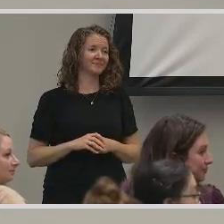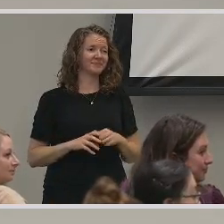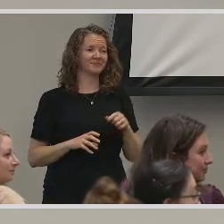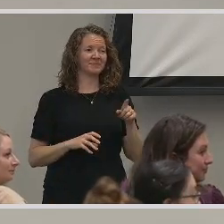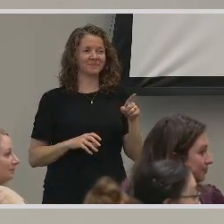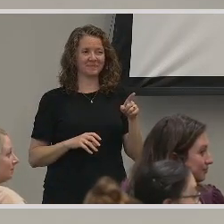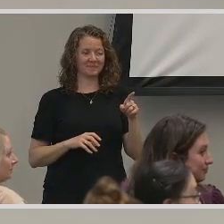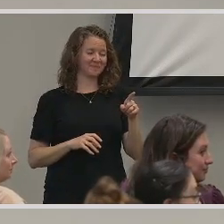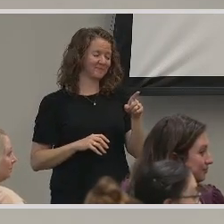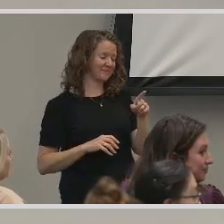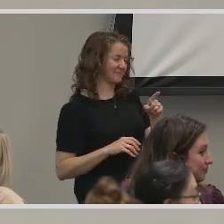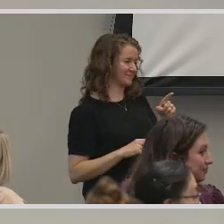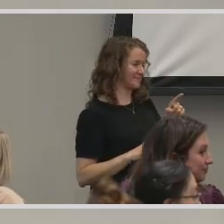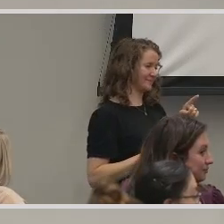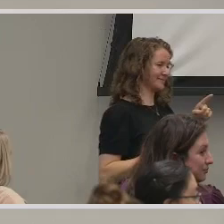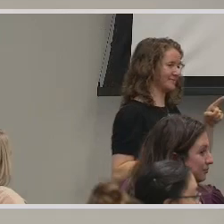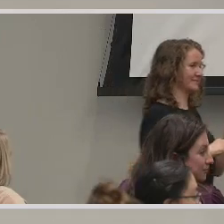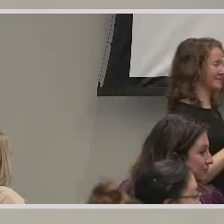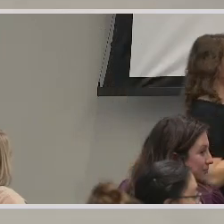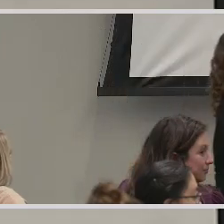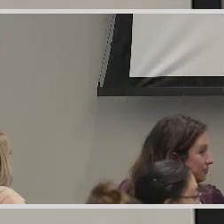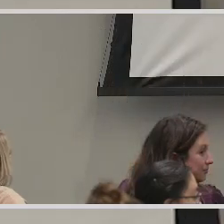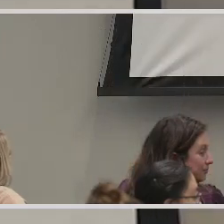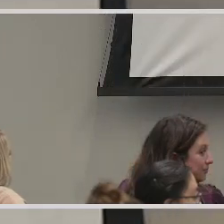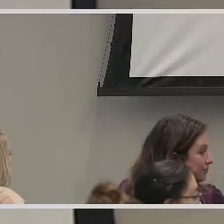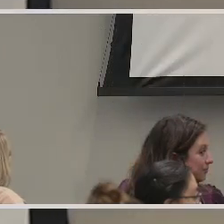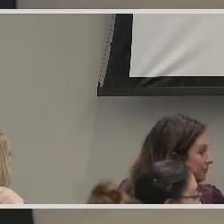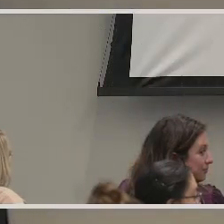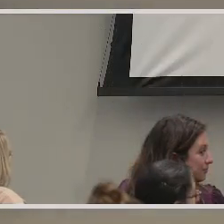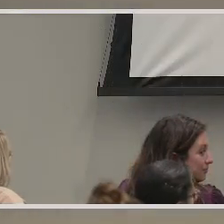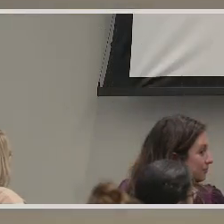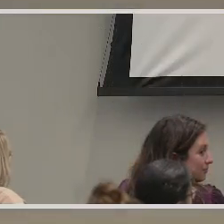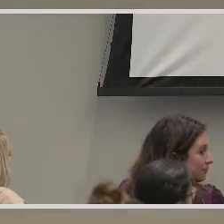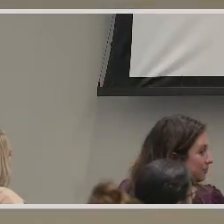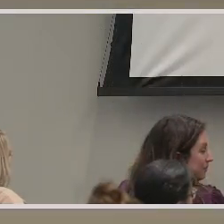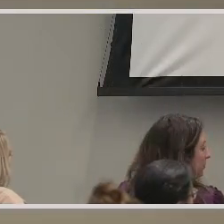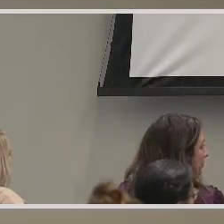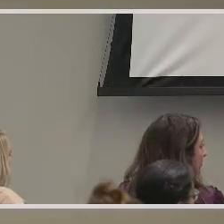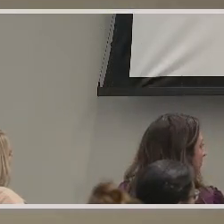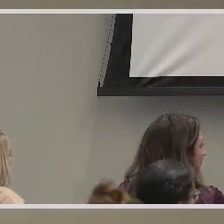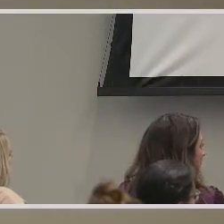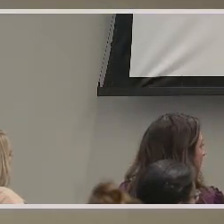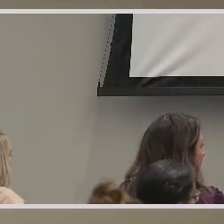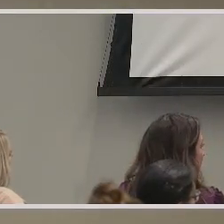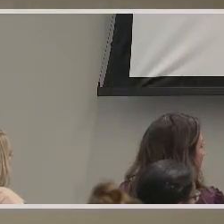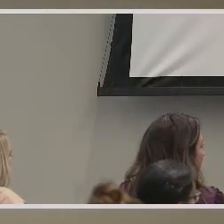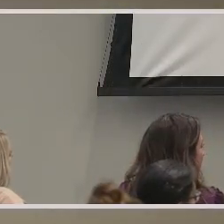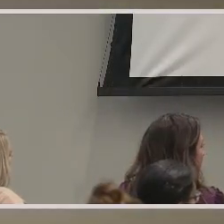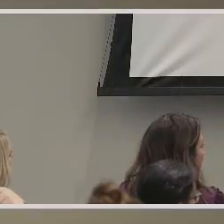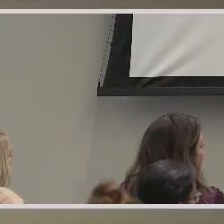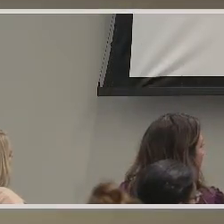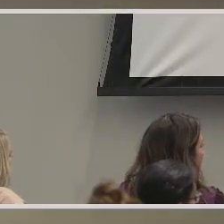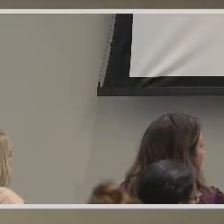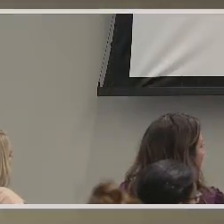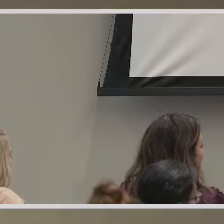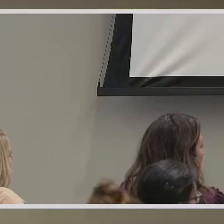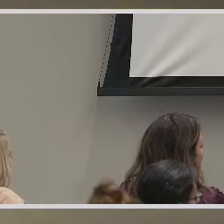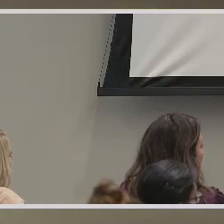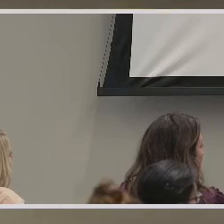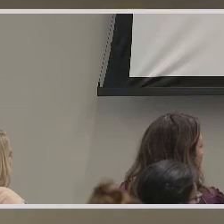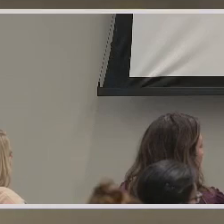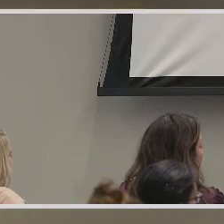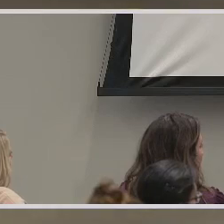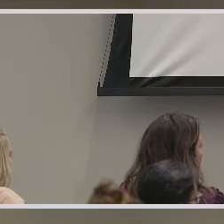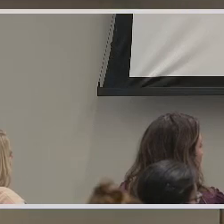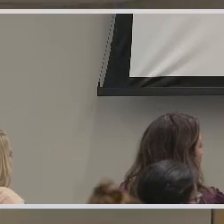Yeah, I was very inspired by your talk. And I'm so